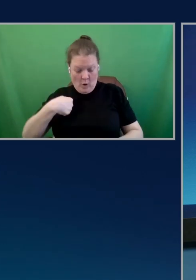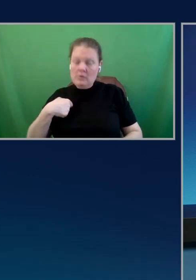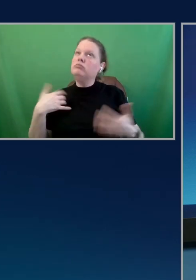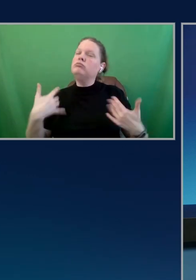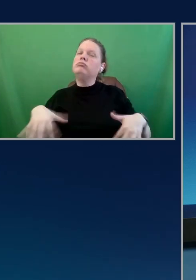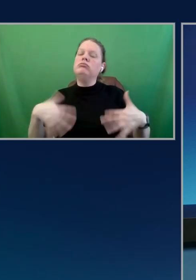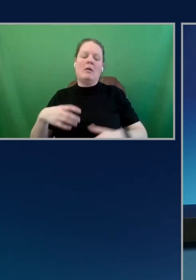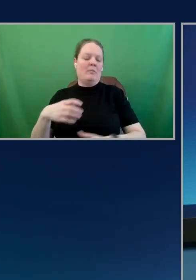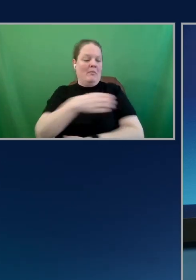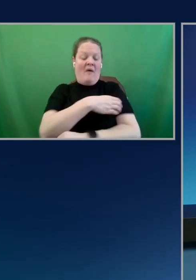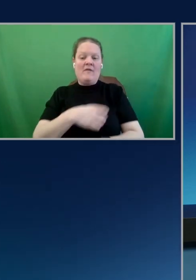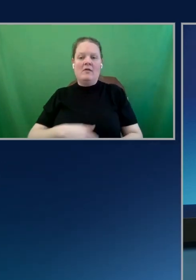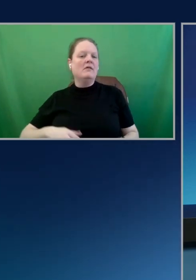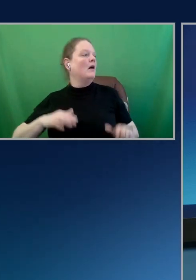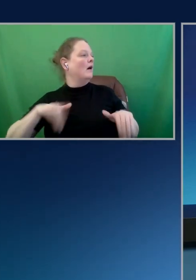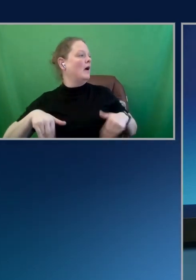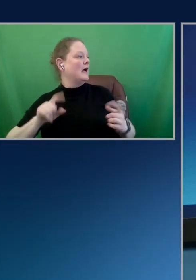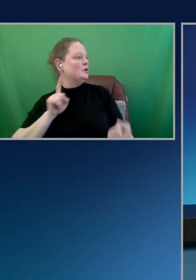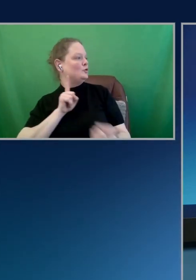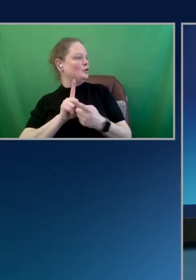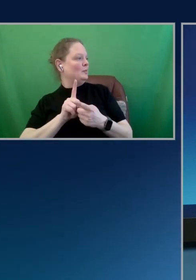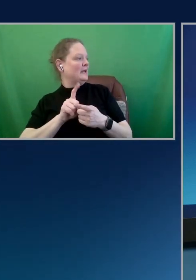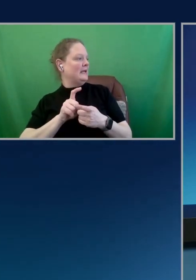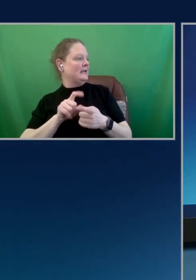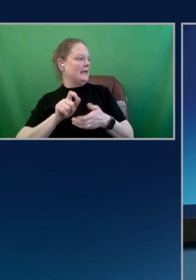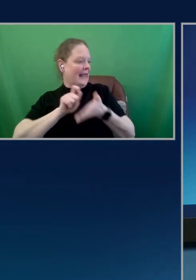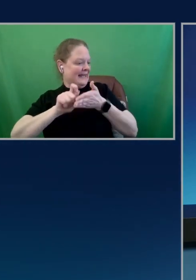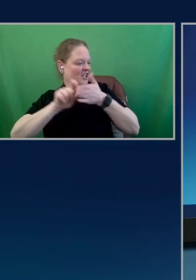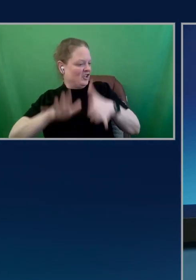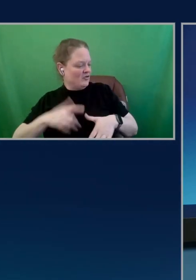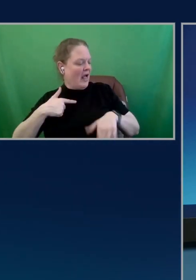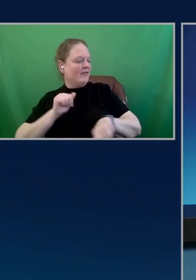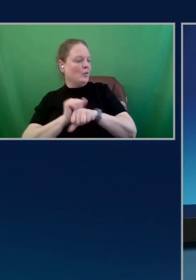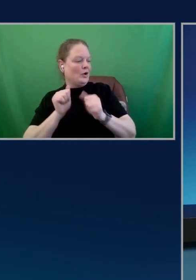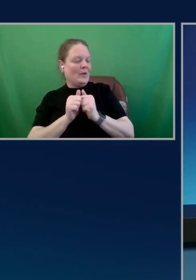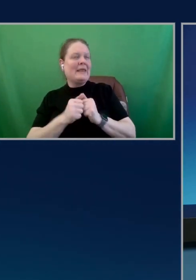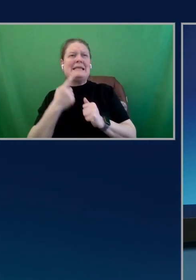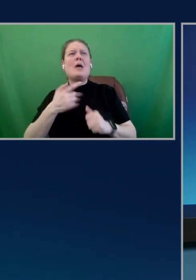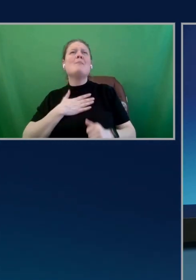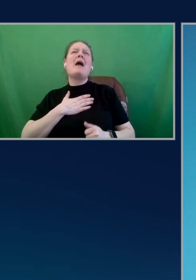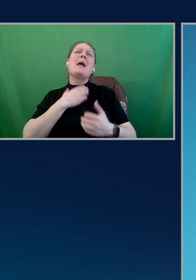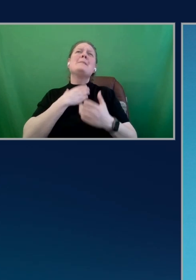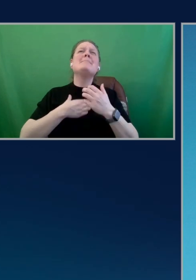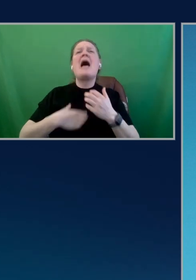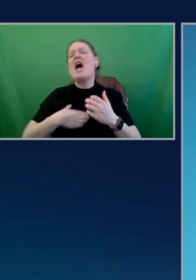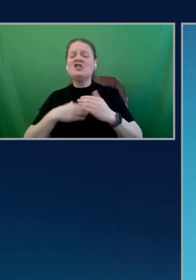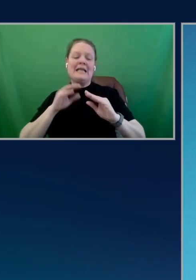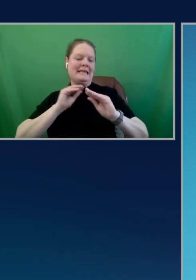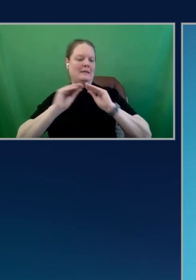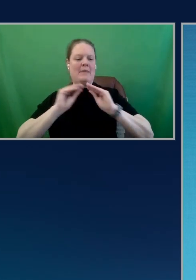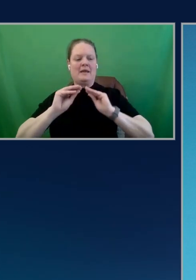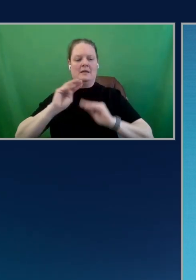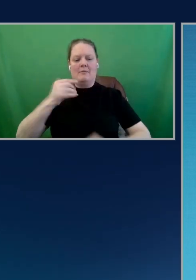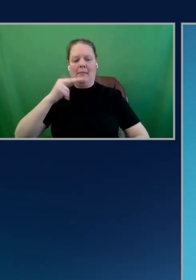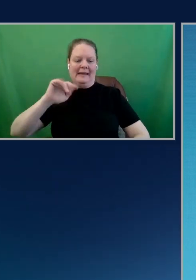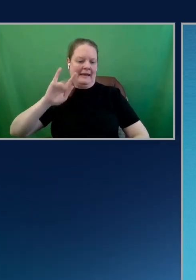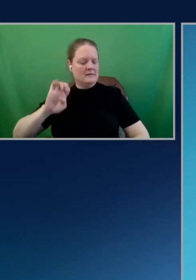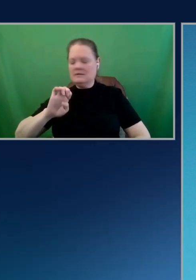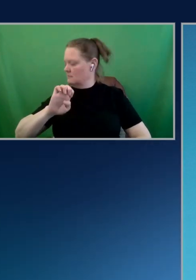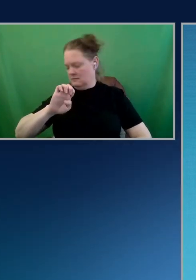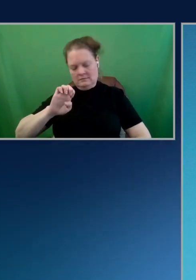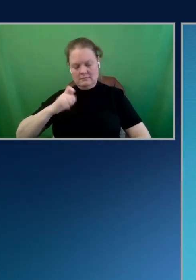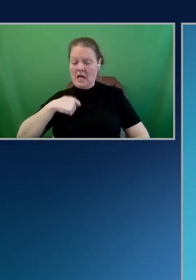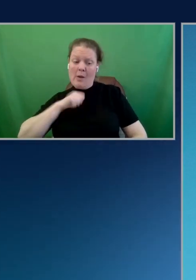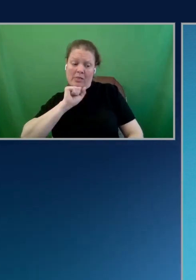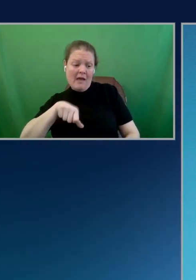to meet an engineer I've ever worked with that has said, my passion is maintenance. Yes. I would love to meet an